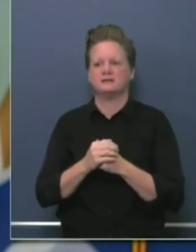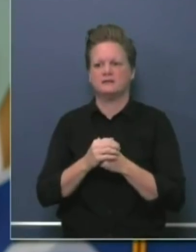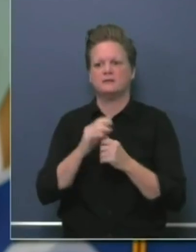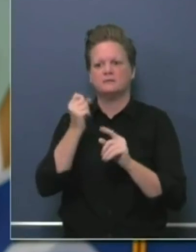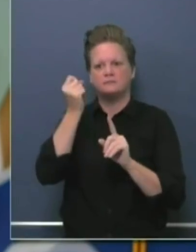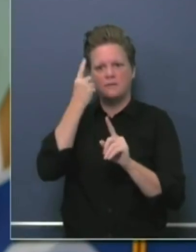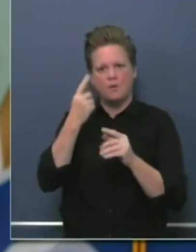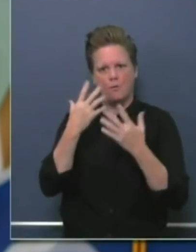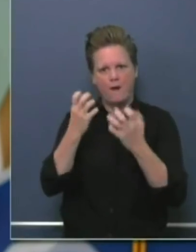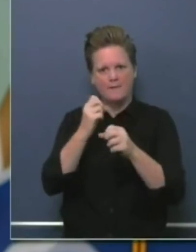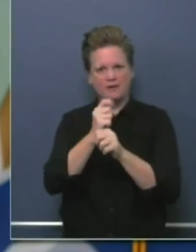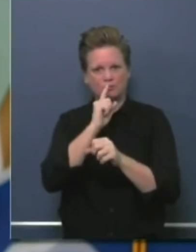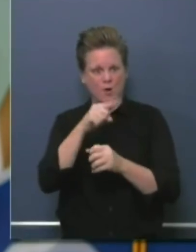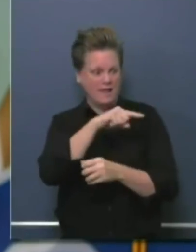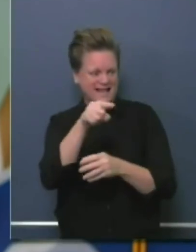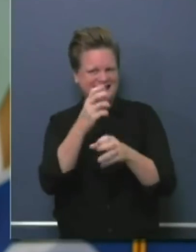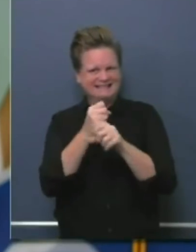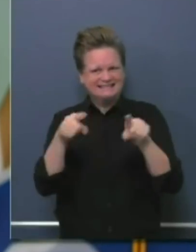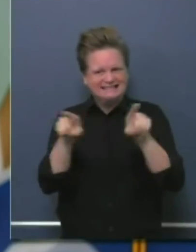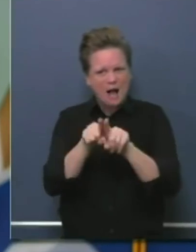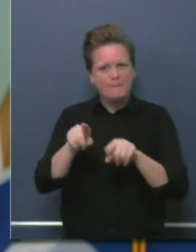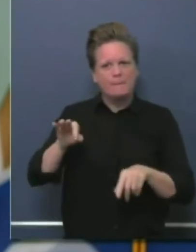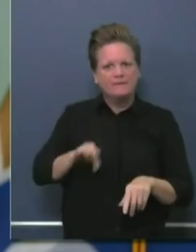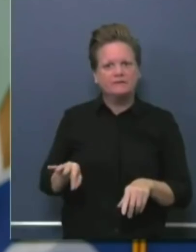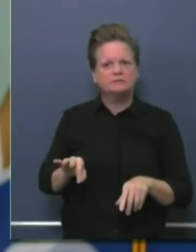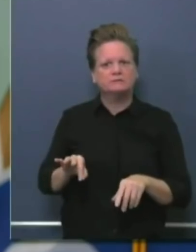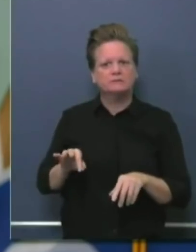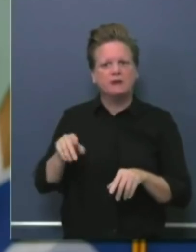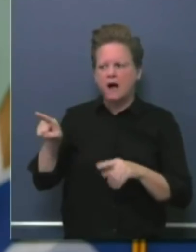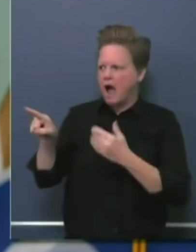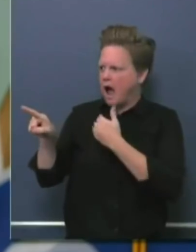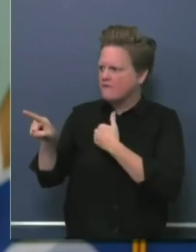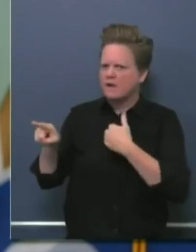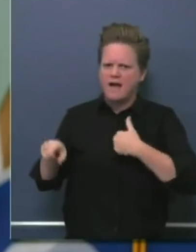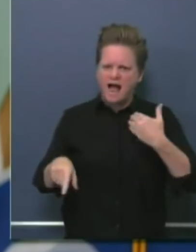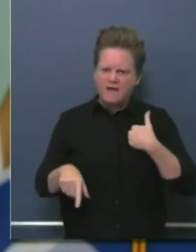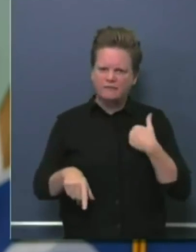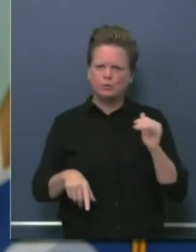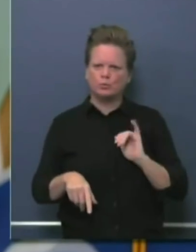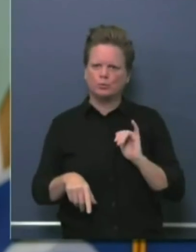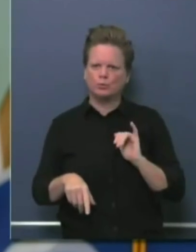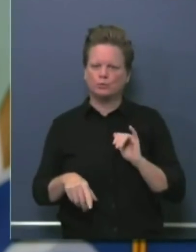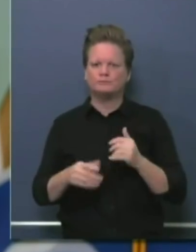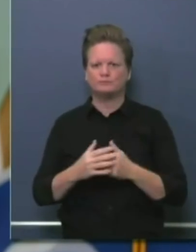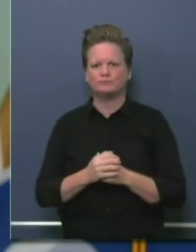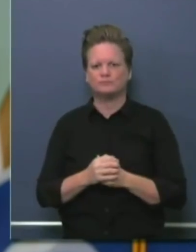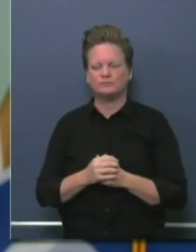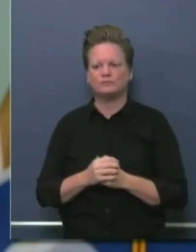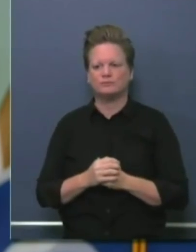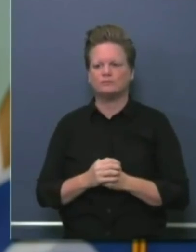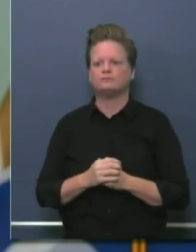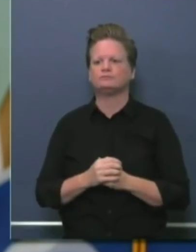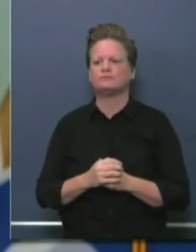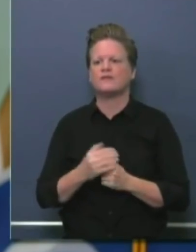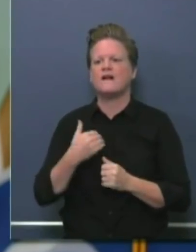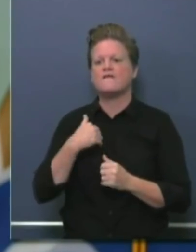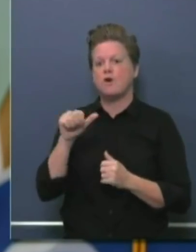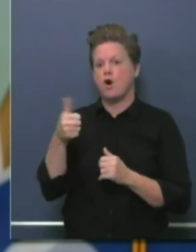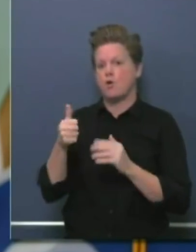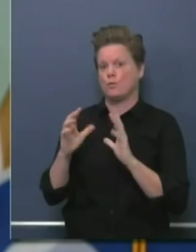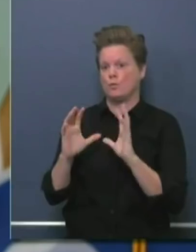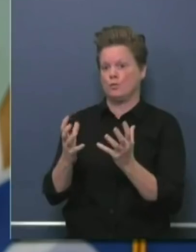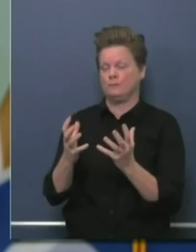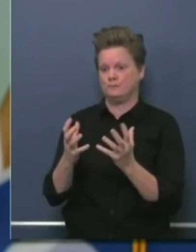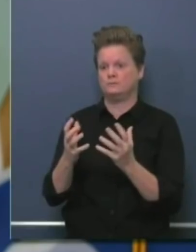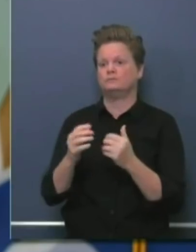in those sectors and now broaden it beyond just the health care and first responder sector to all sectors of